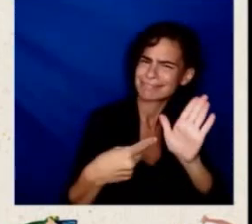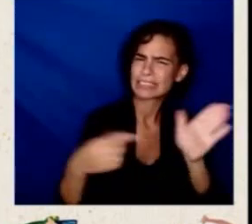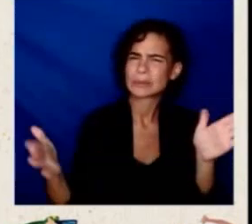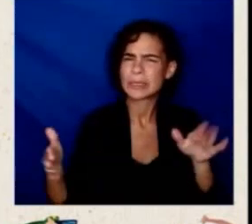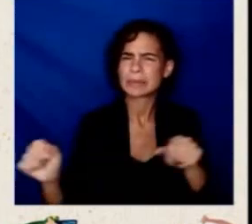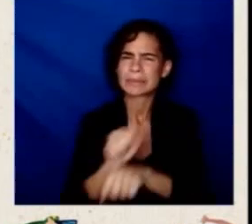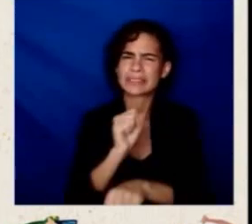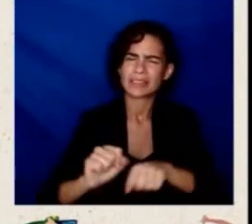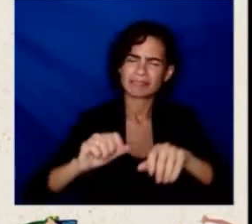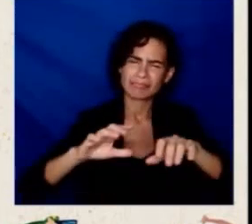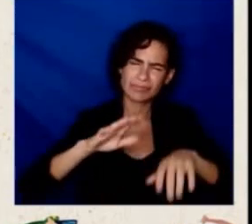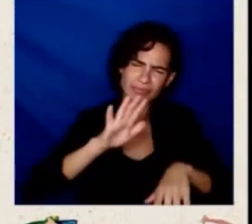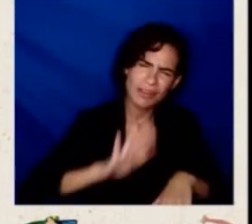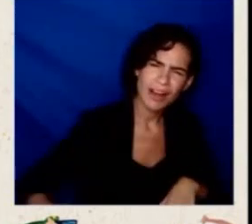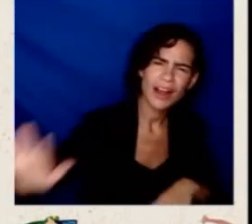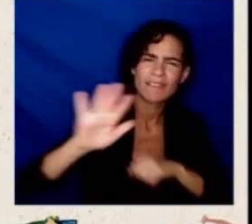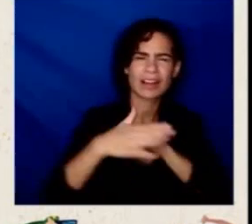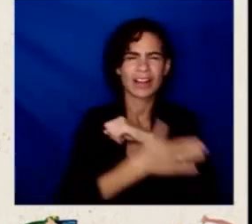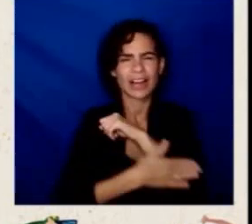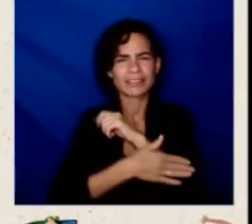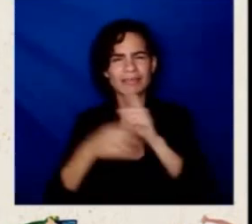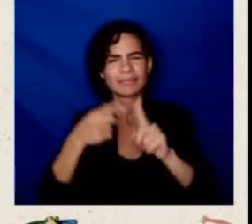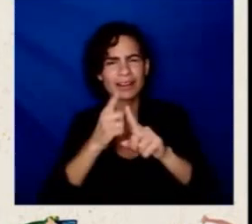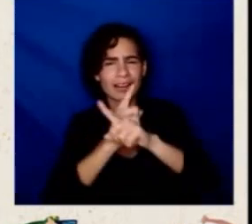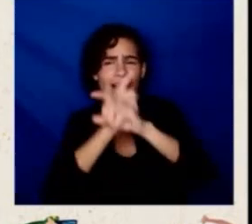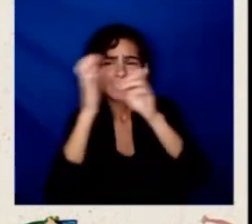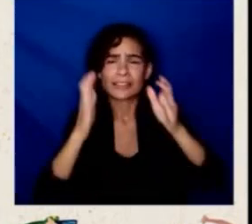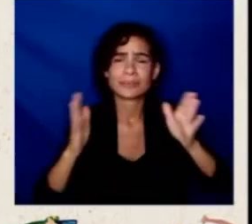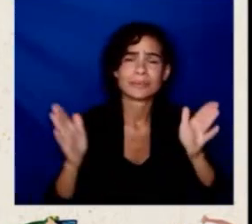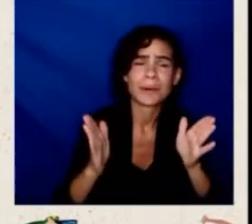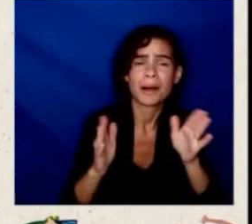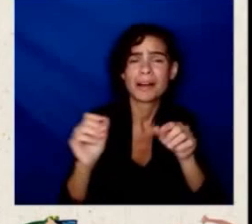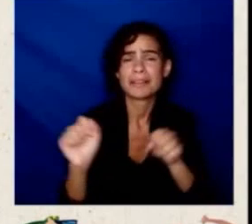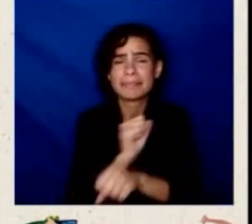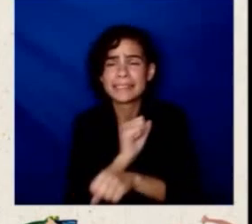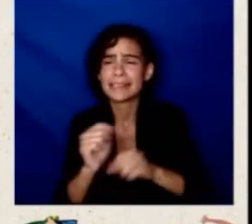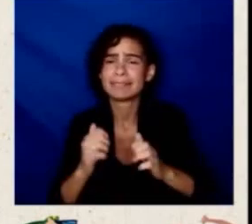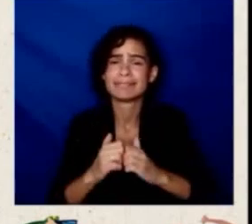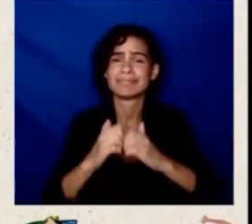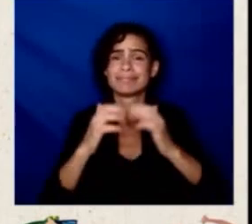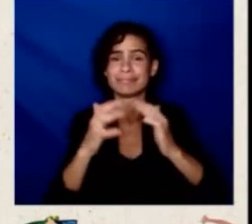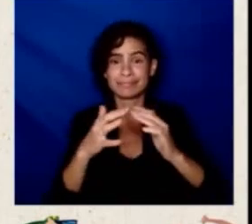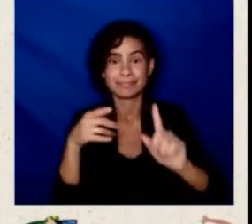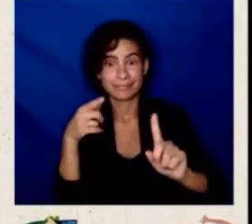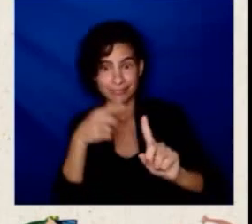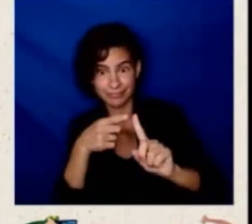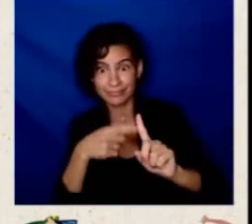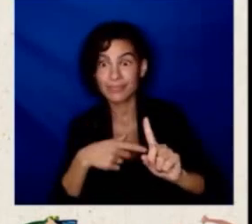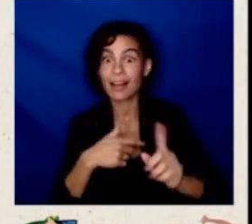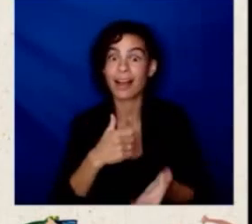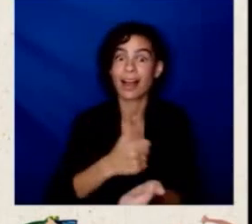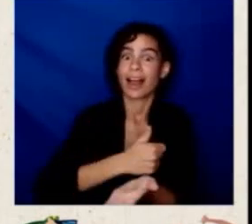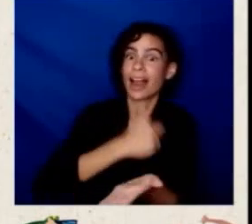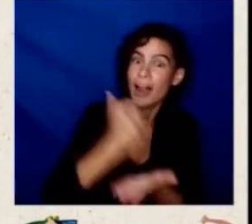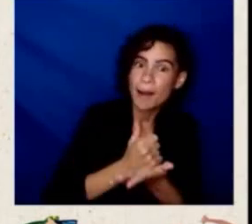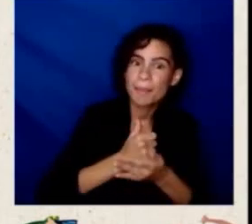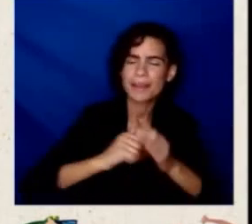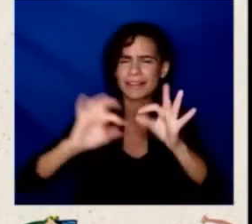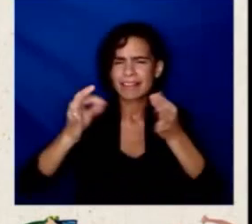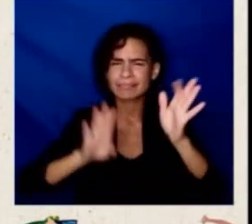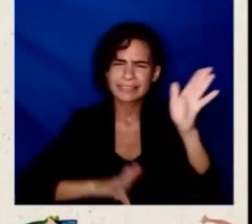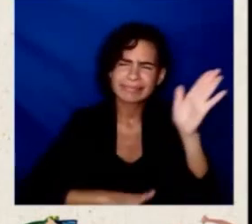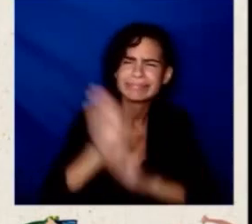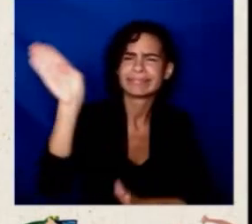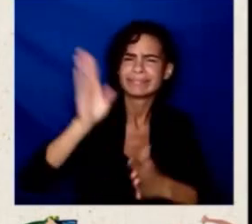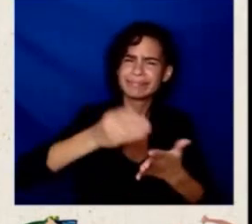we know that entrepreneurship helps build wealth for individuals, their families and communities at large. And so I've asked